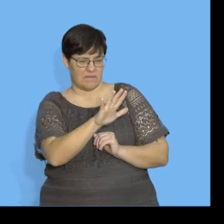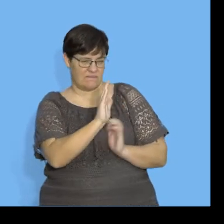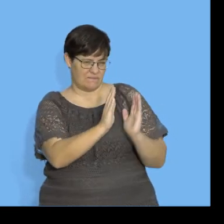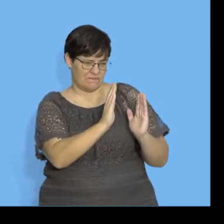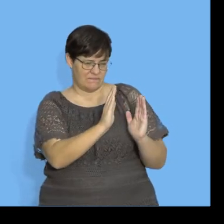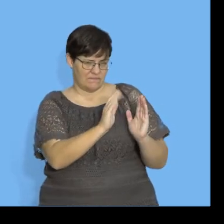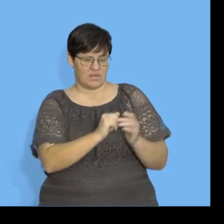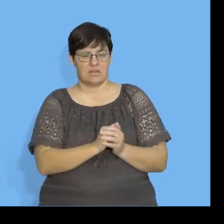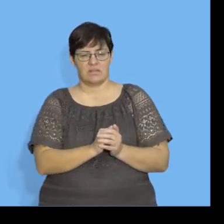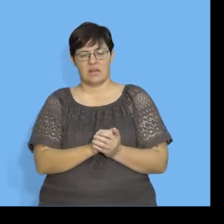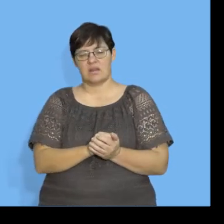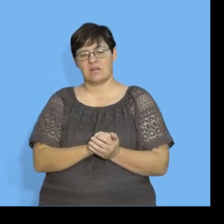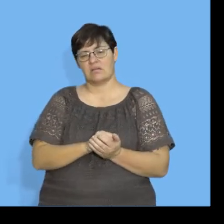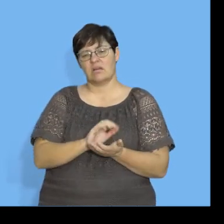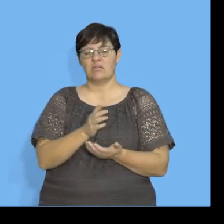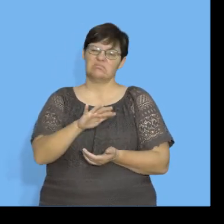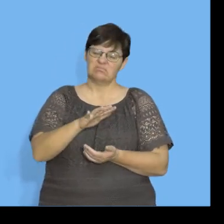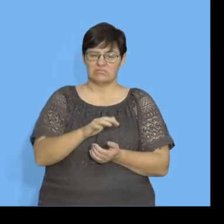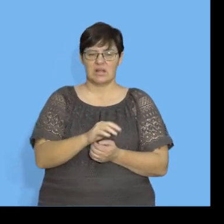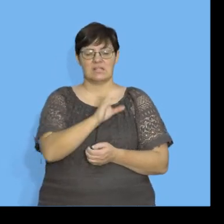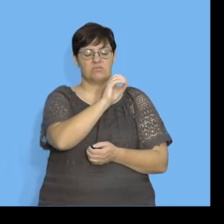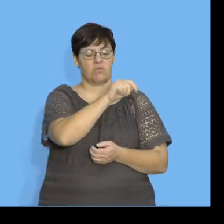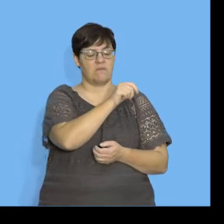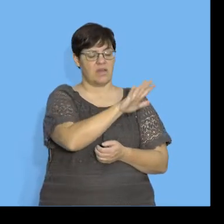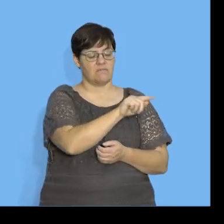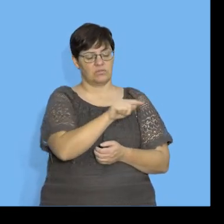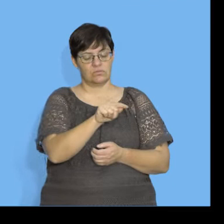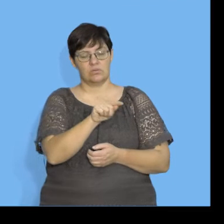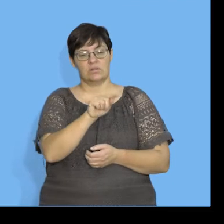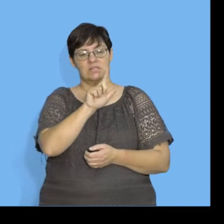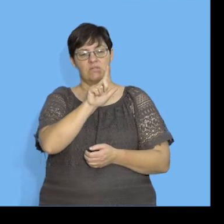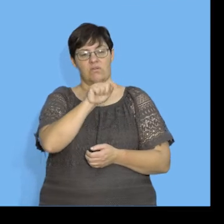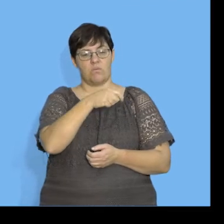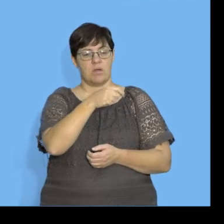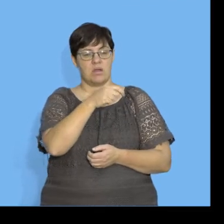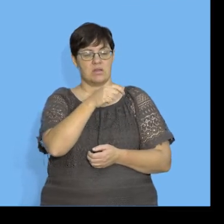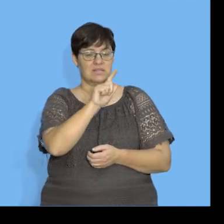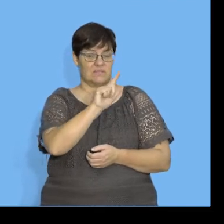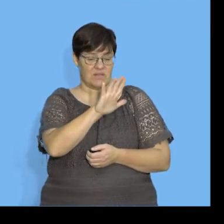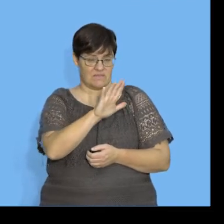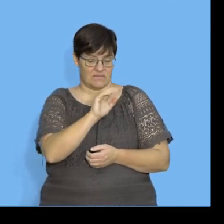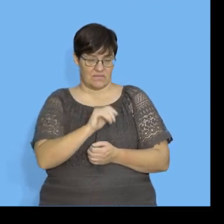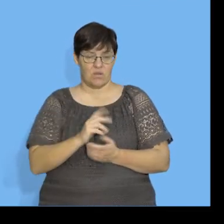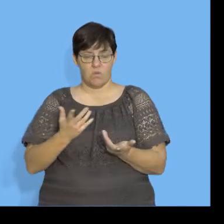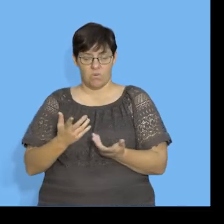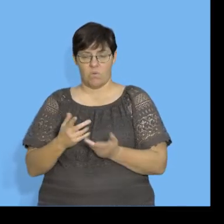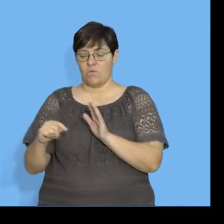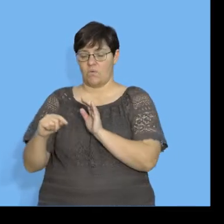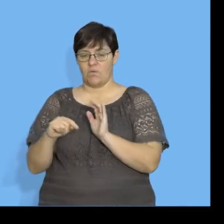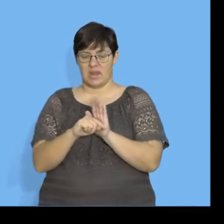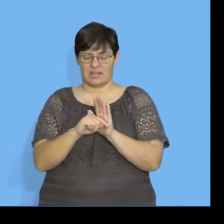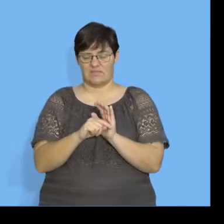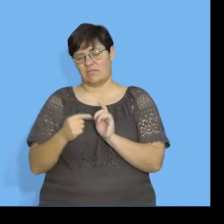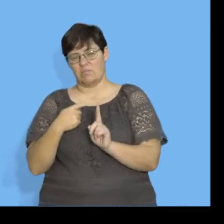moderate. Moderate is 0.5 to 0.75. Also can be negative.